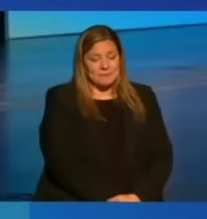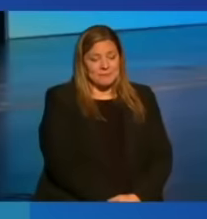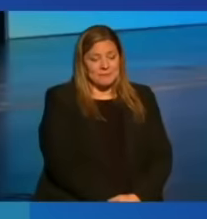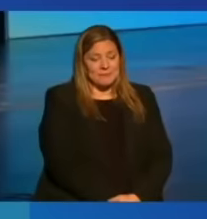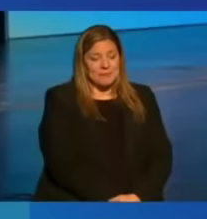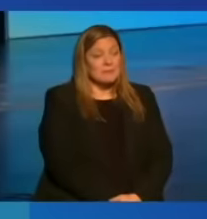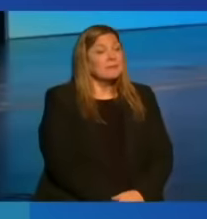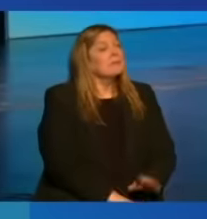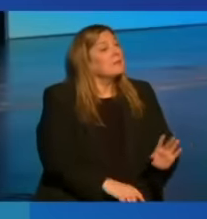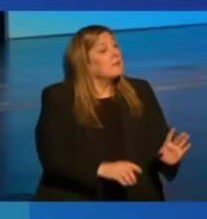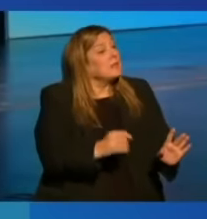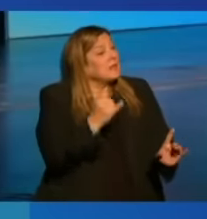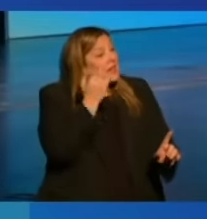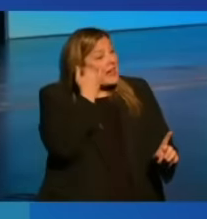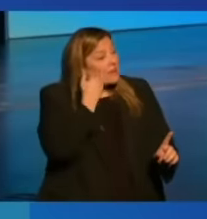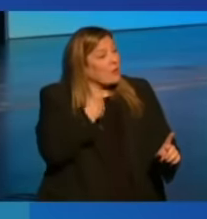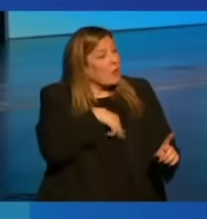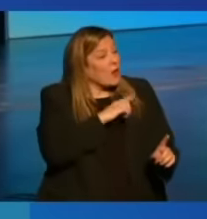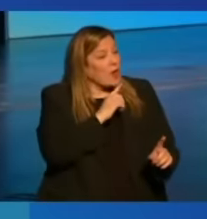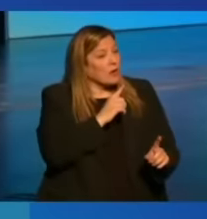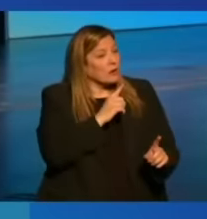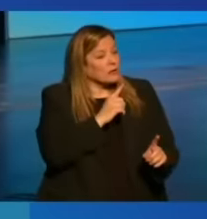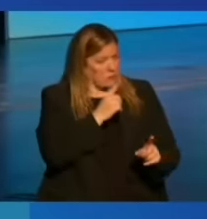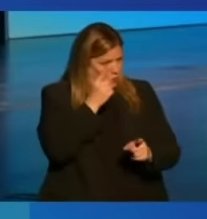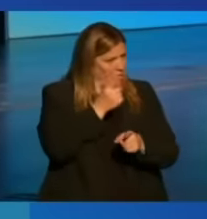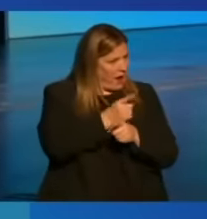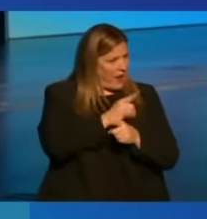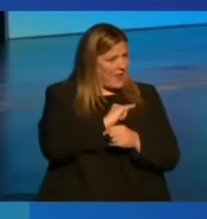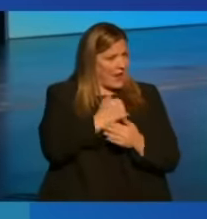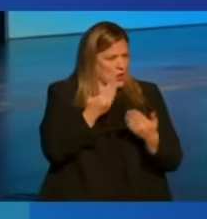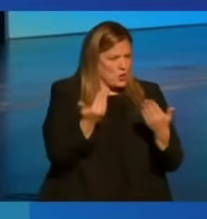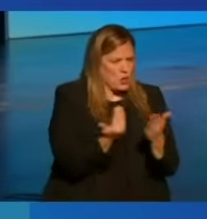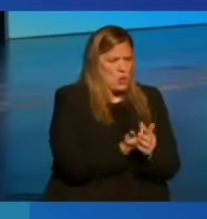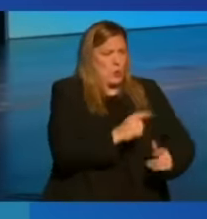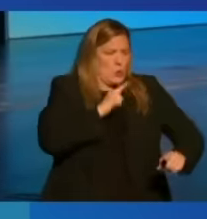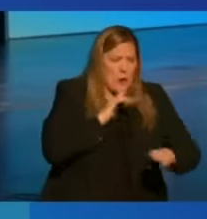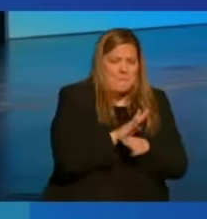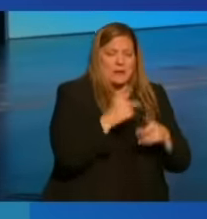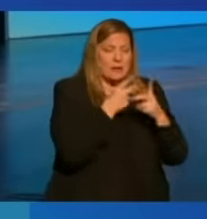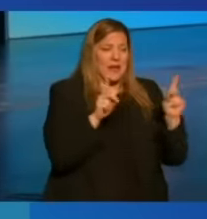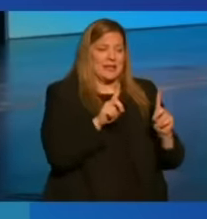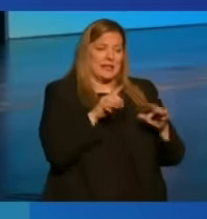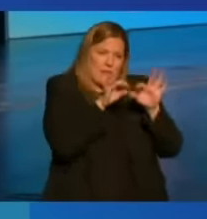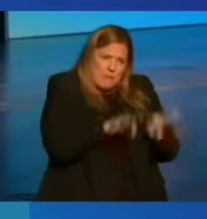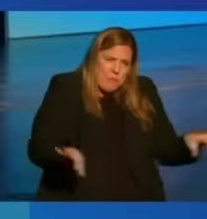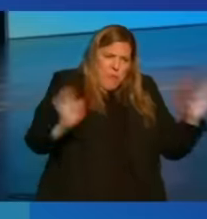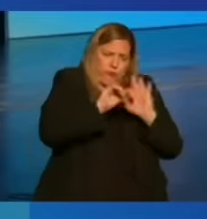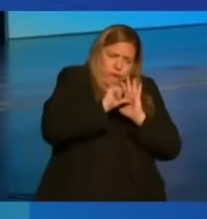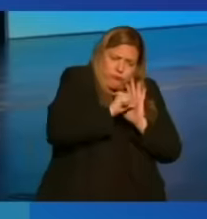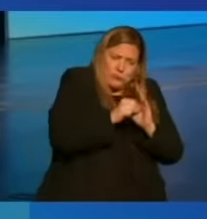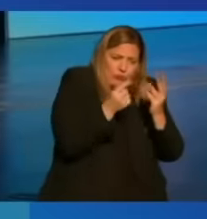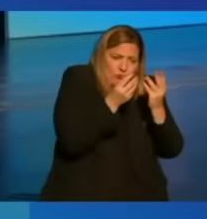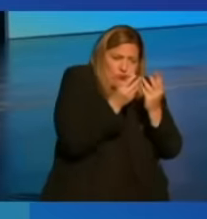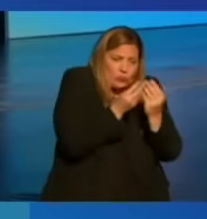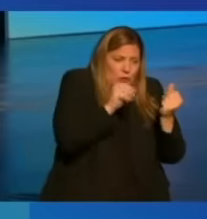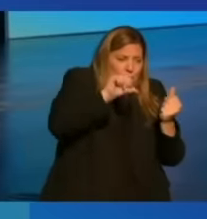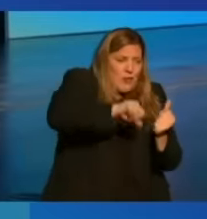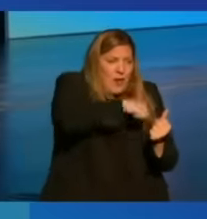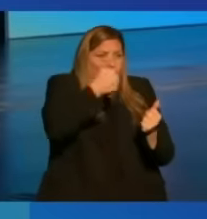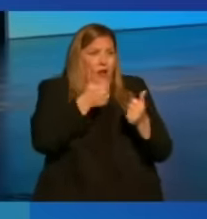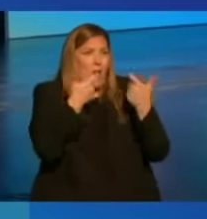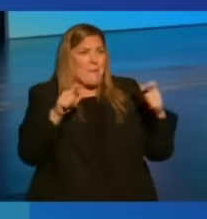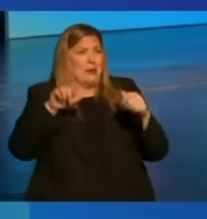And if we're right, that a renewed commitment to democracy is a key ingredient to solving all our other big